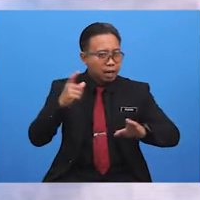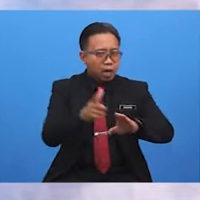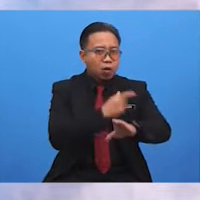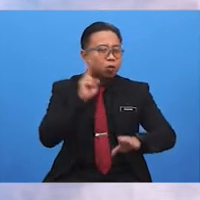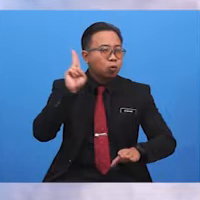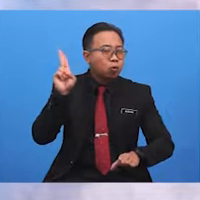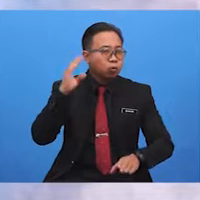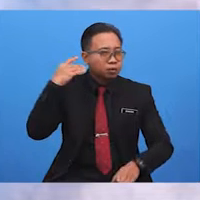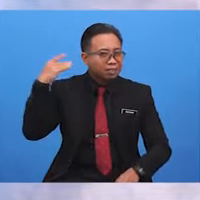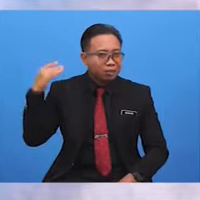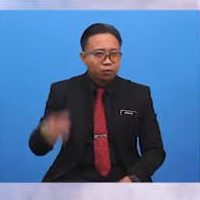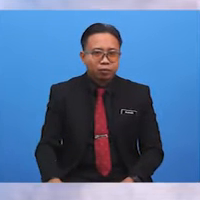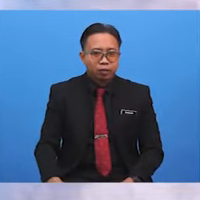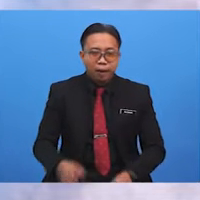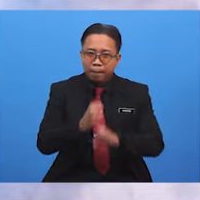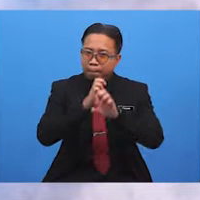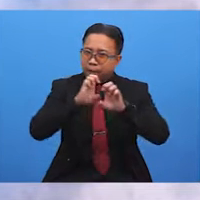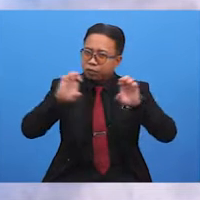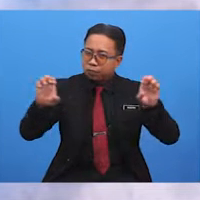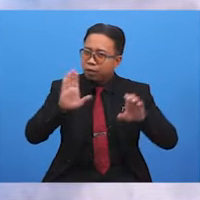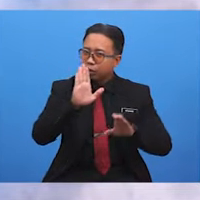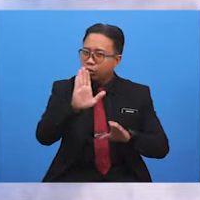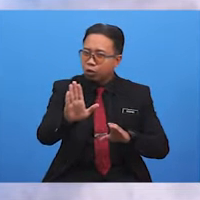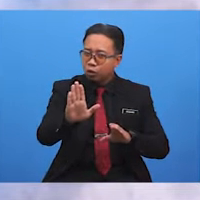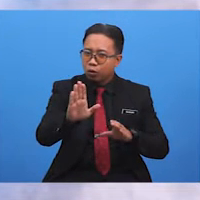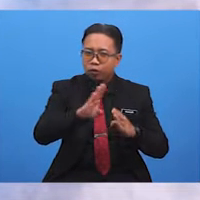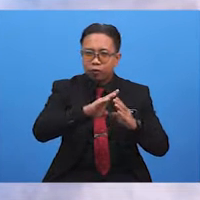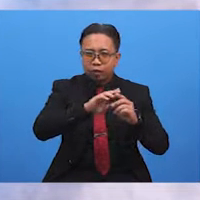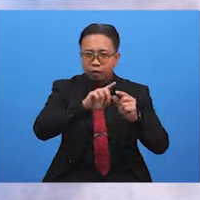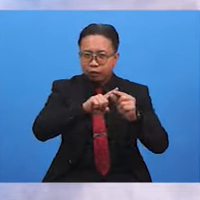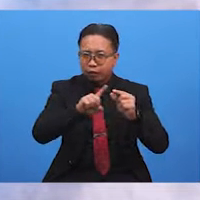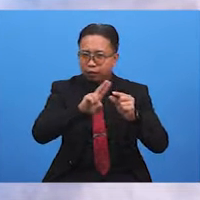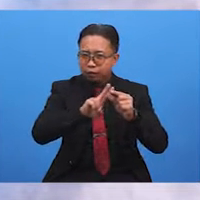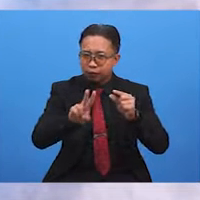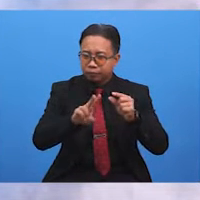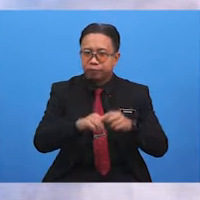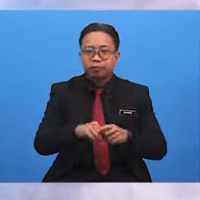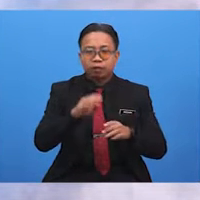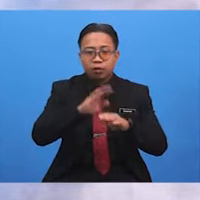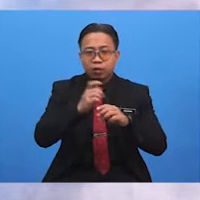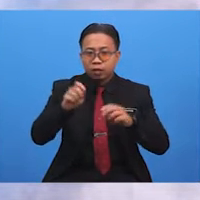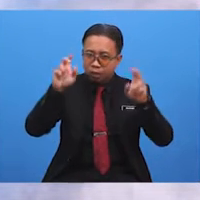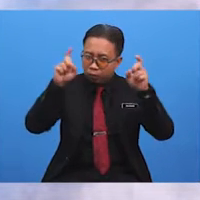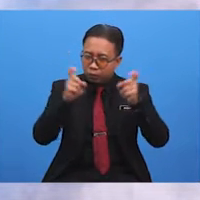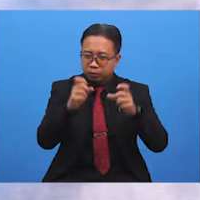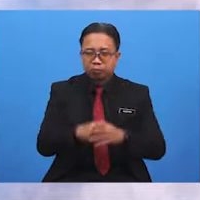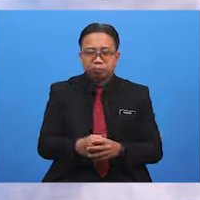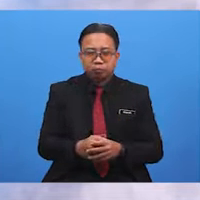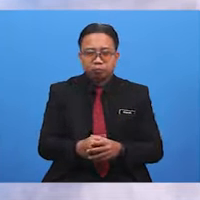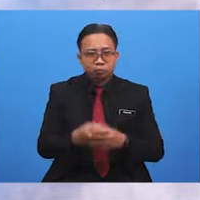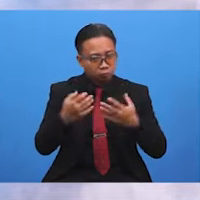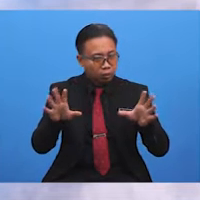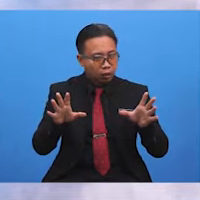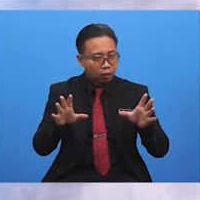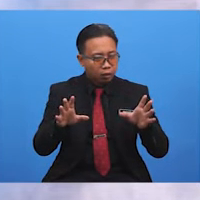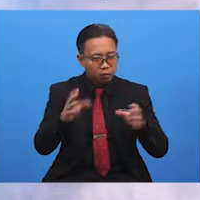correctly and to expand your vocabulary Are you ready? Come on,